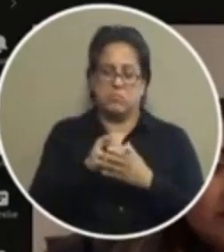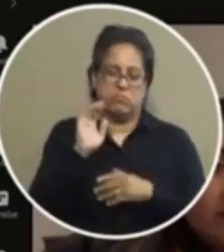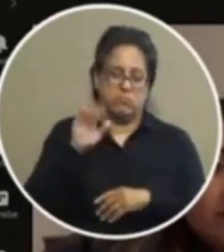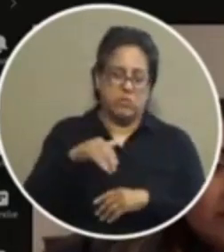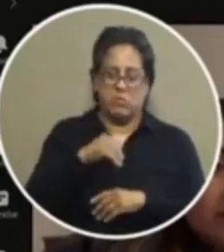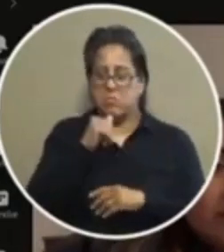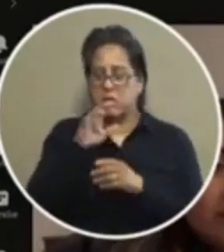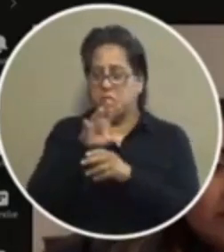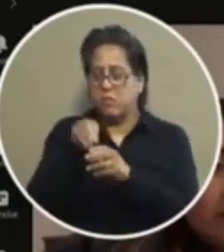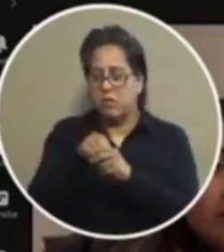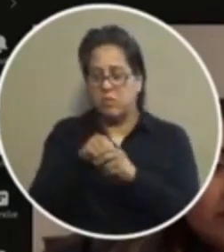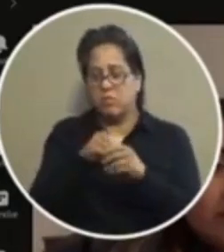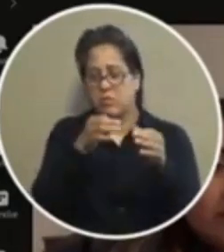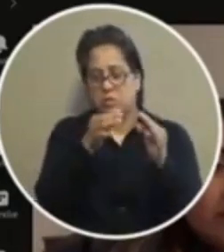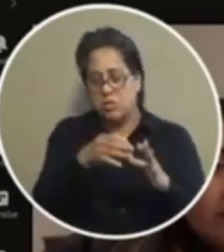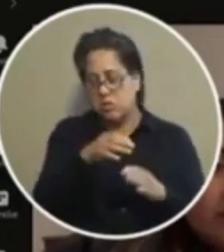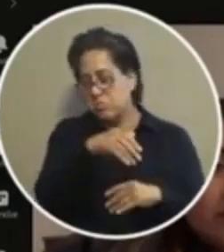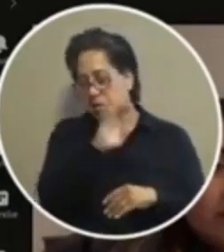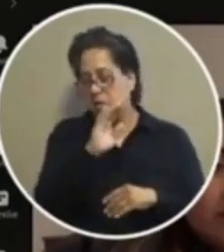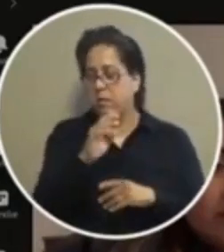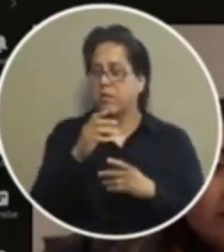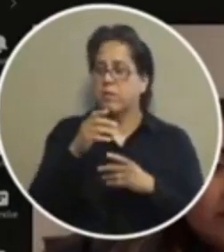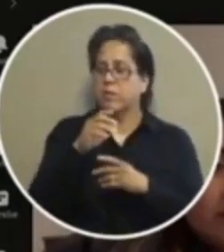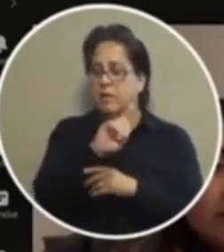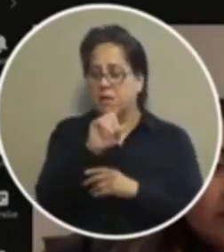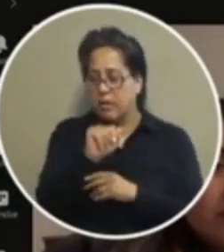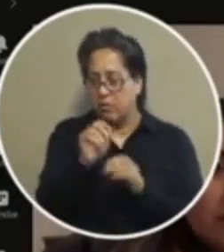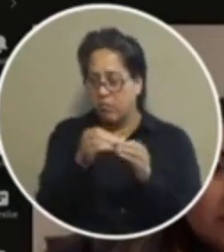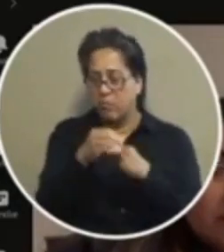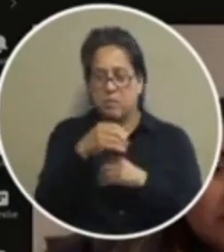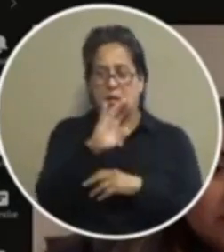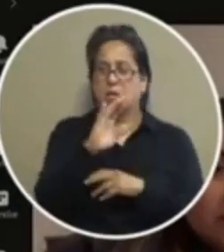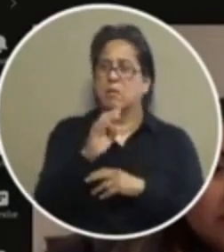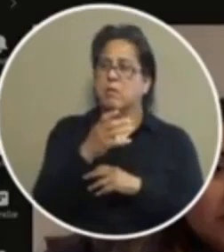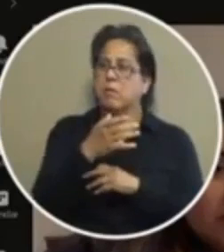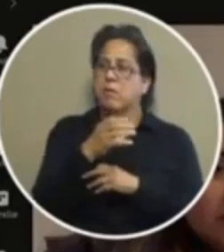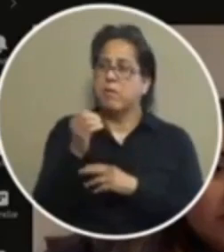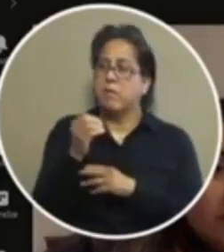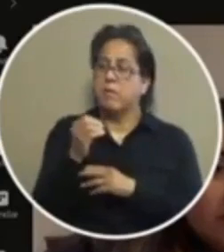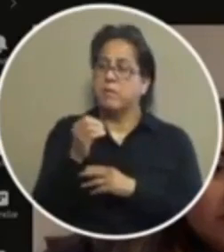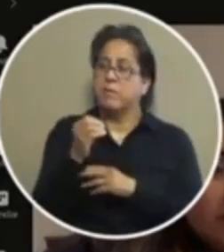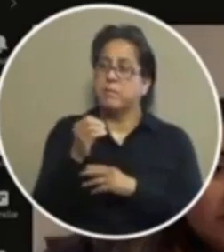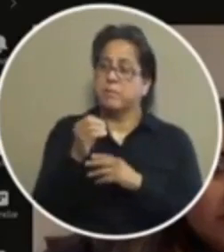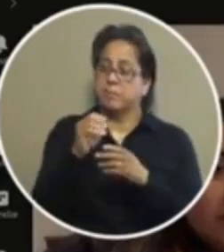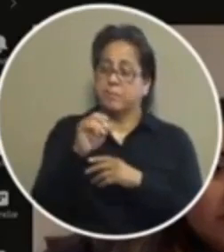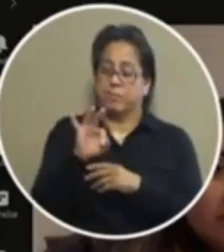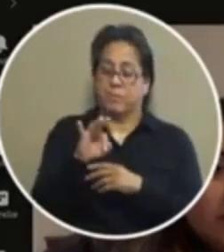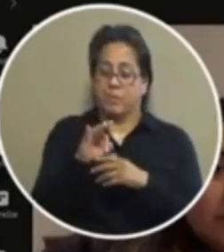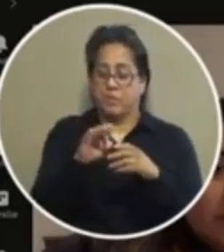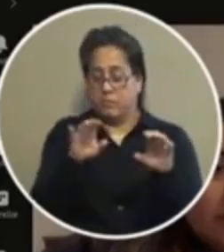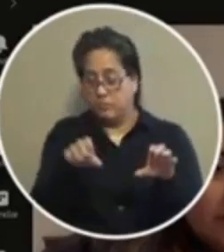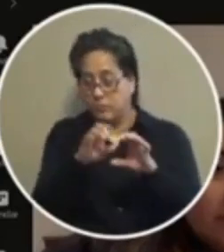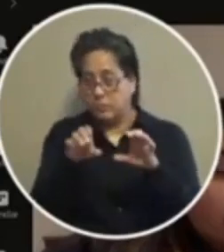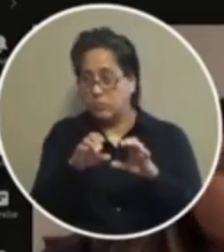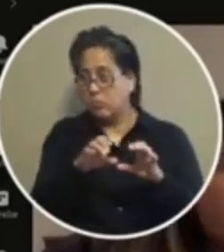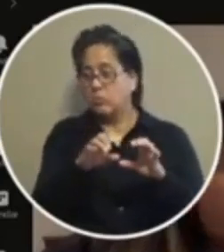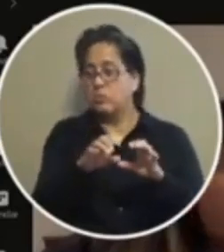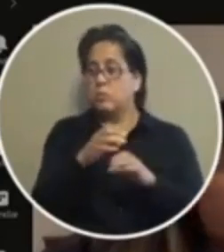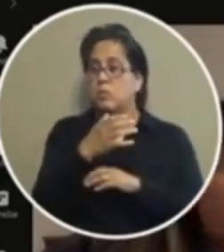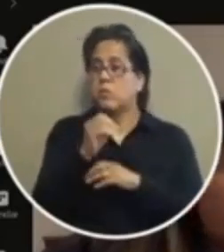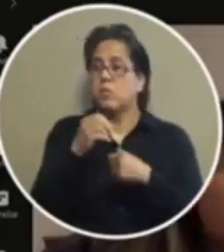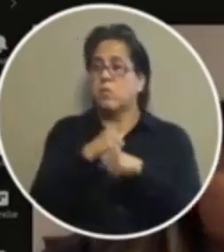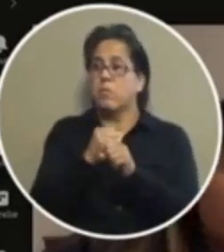would not involve the judge and and we obviously you know as i pointed out whether they included it or not i wanted to make sure